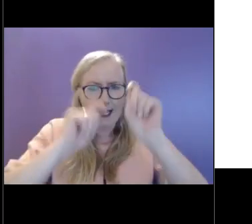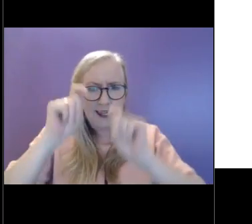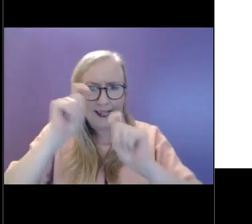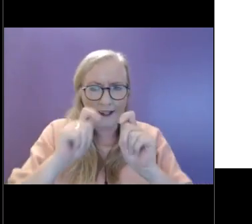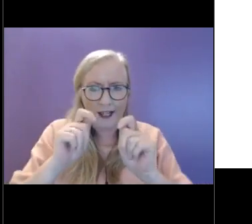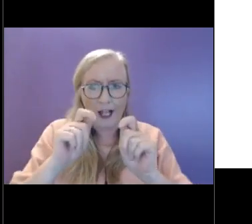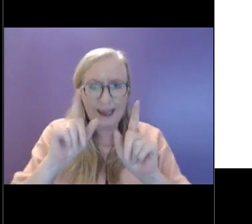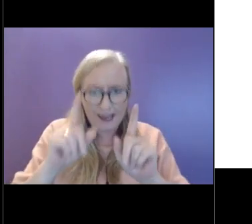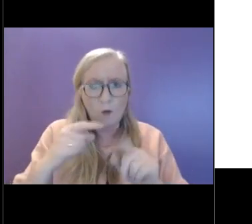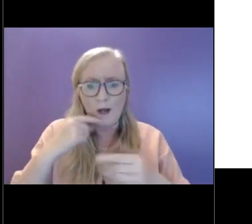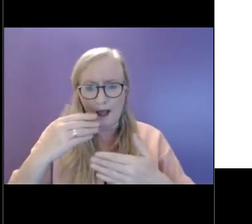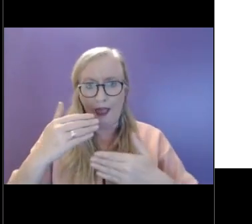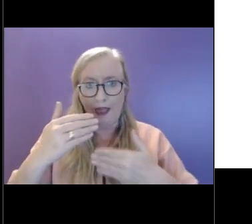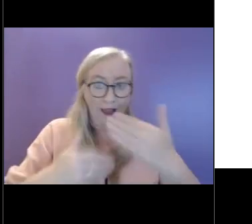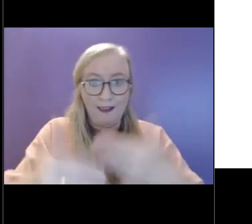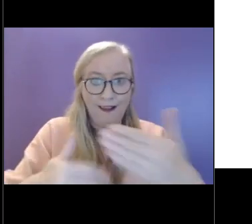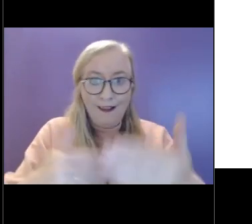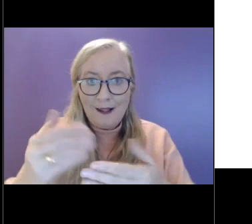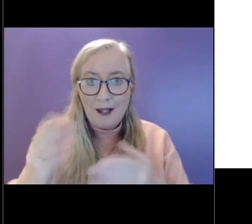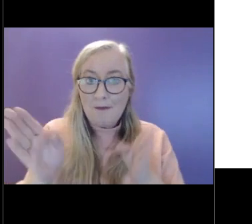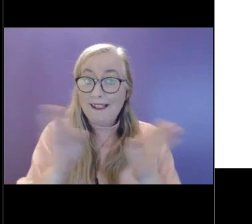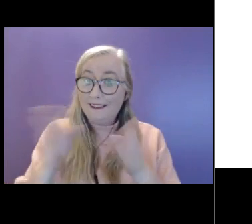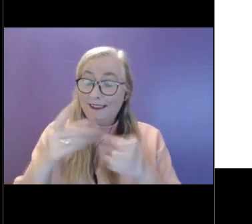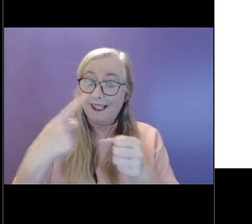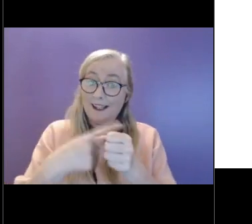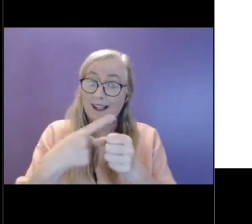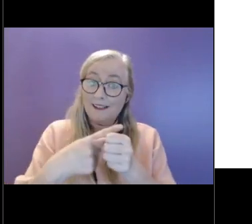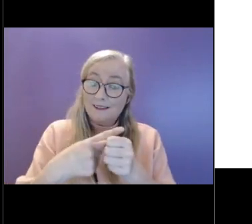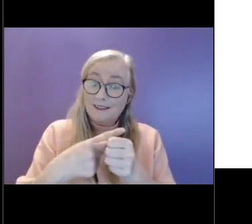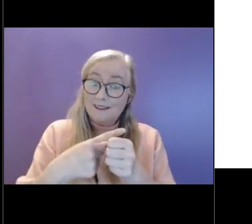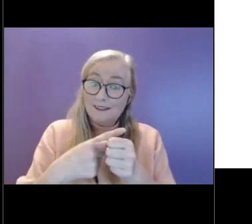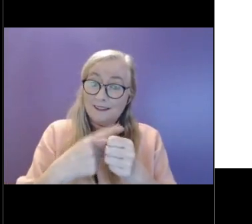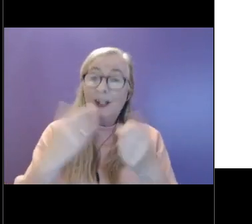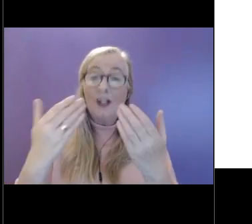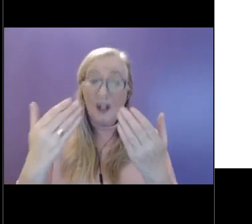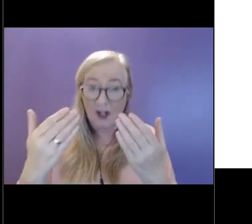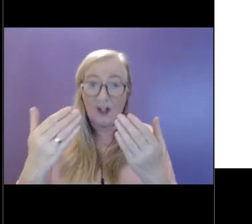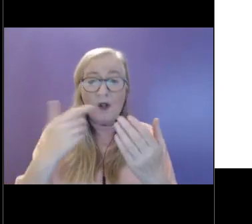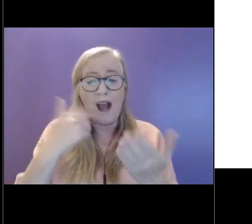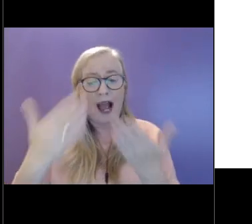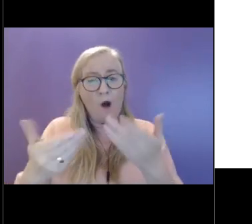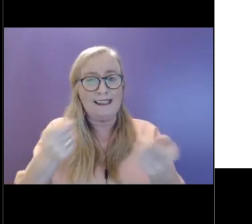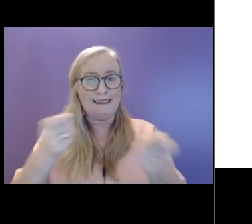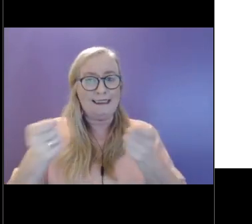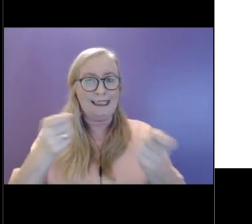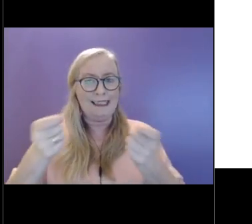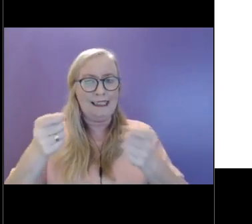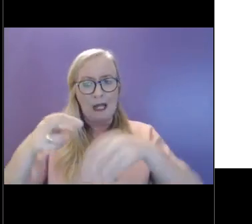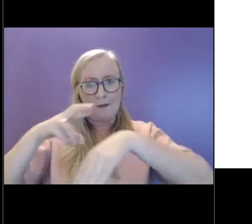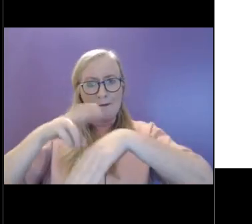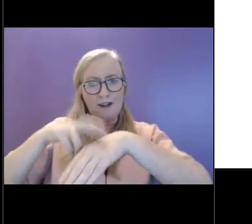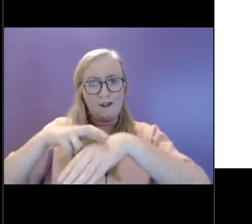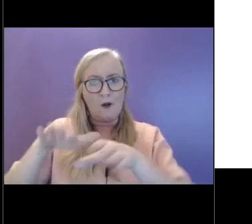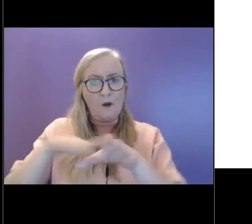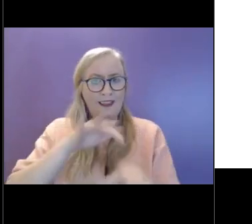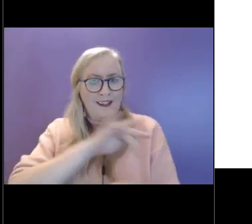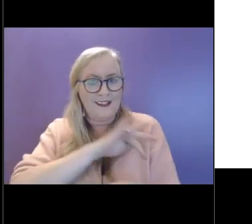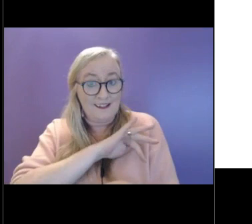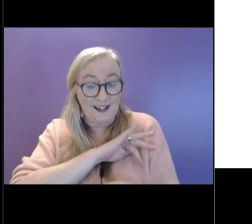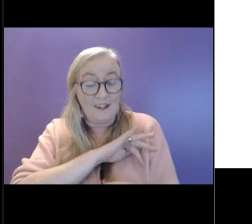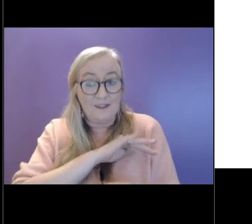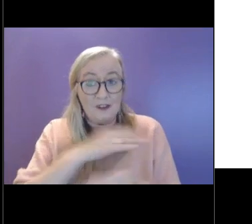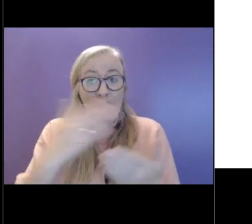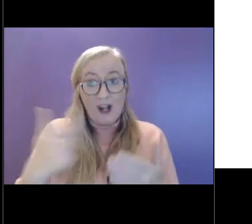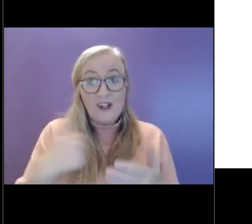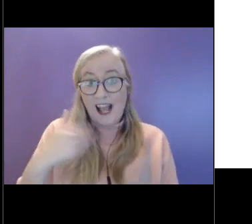can go back into the busyness and face it better for ourselves again. So while I do have a